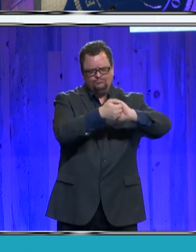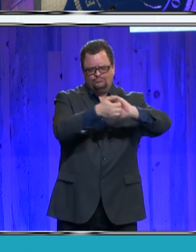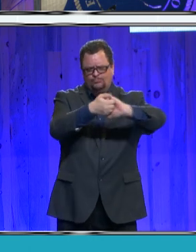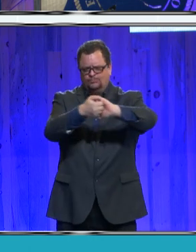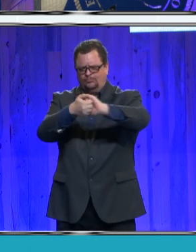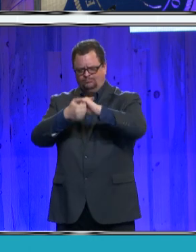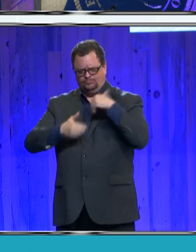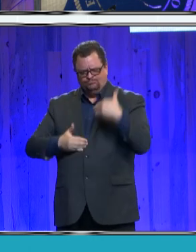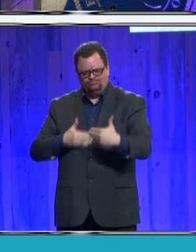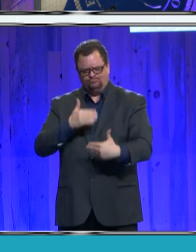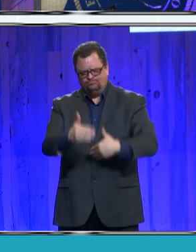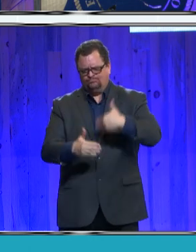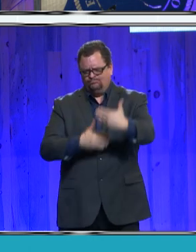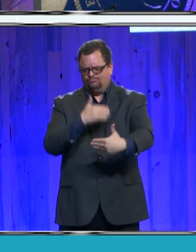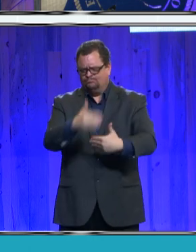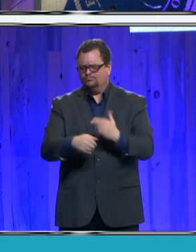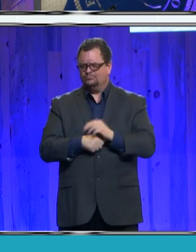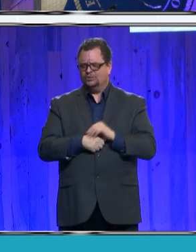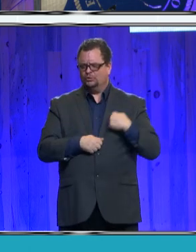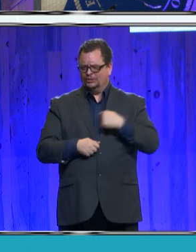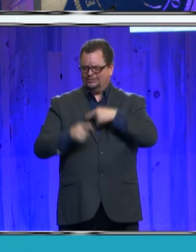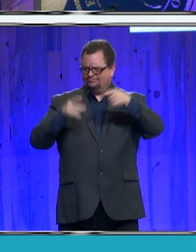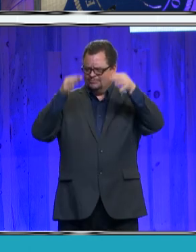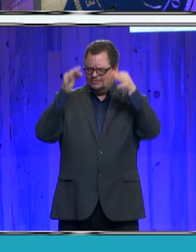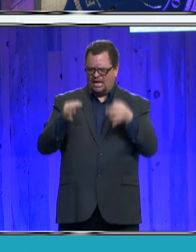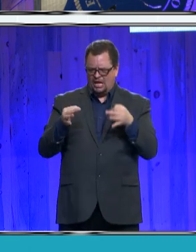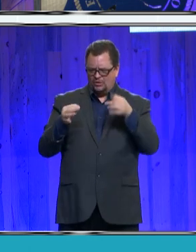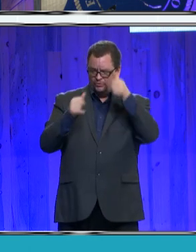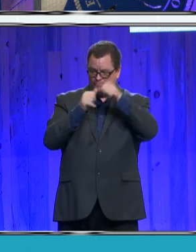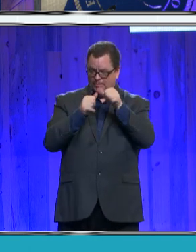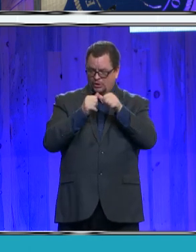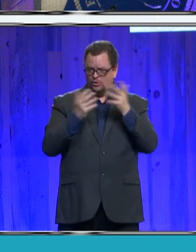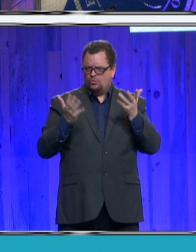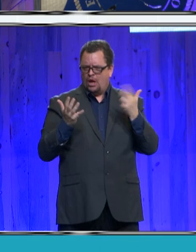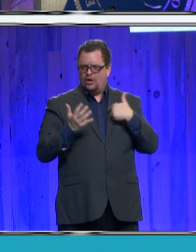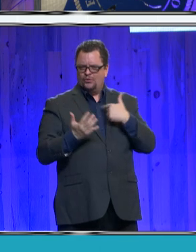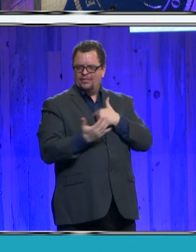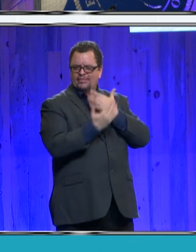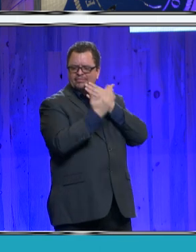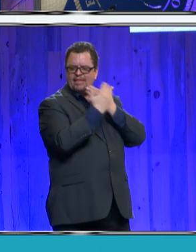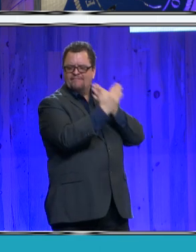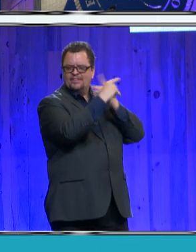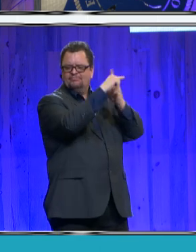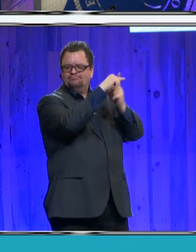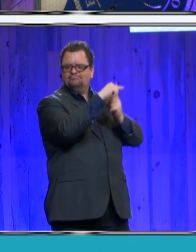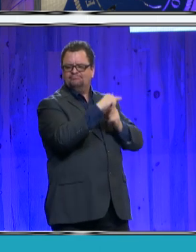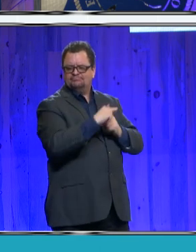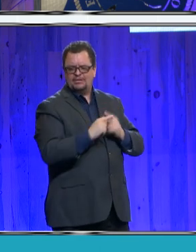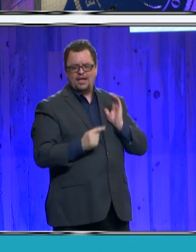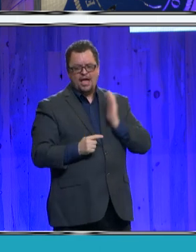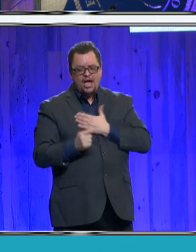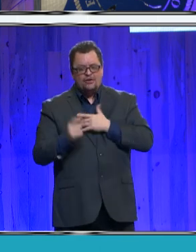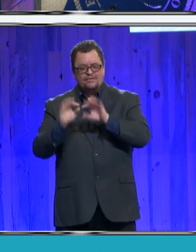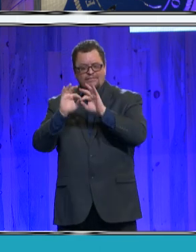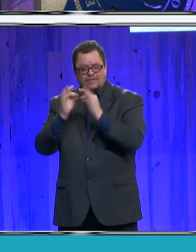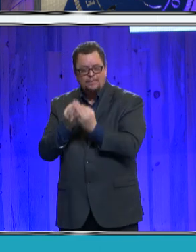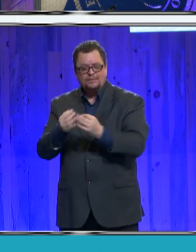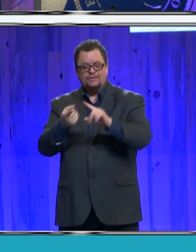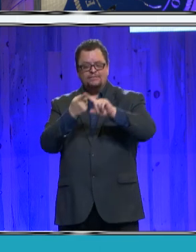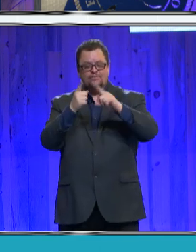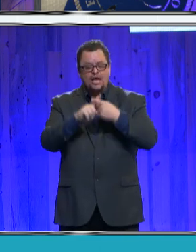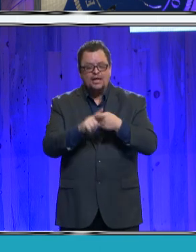to remember the things that we are grateful for, like our families, our friends, and those we serve.